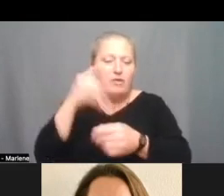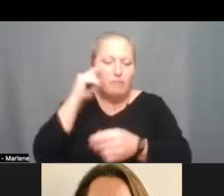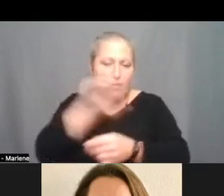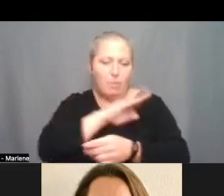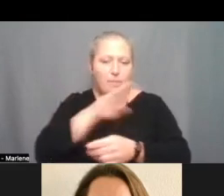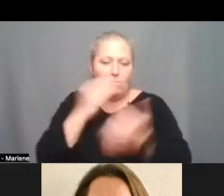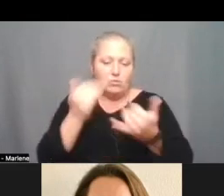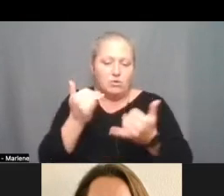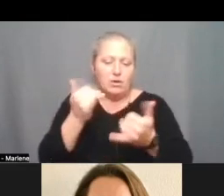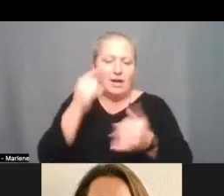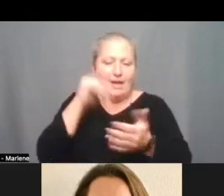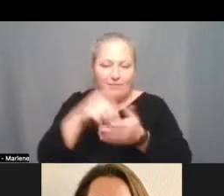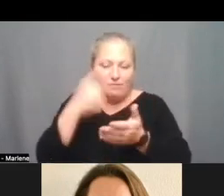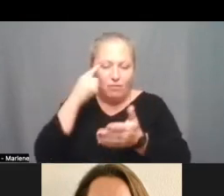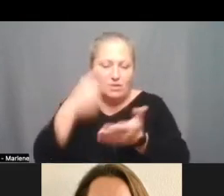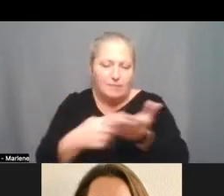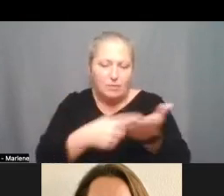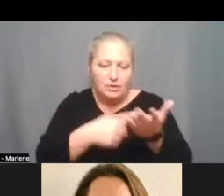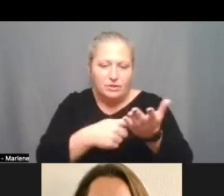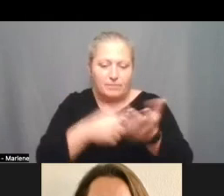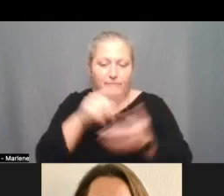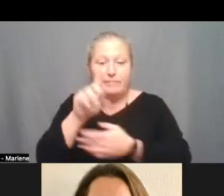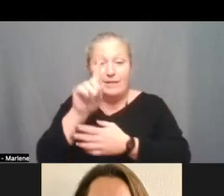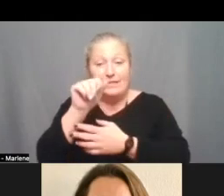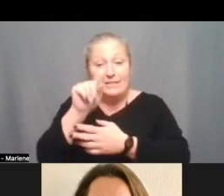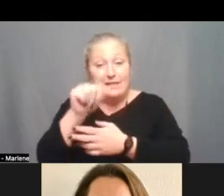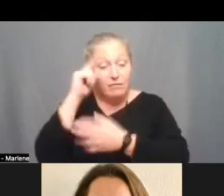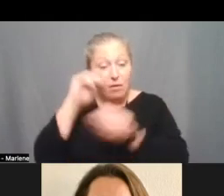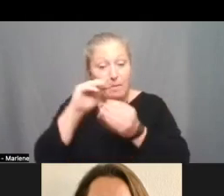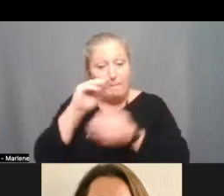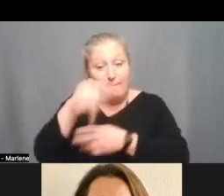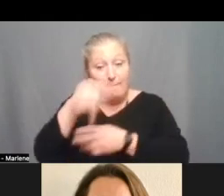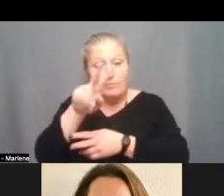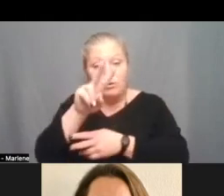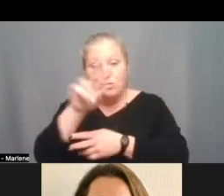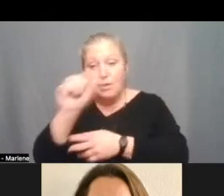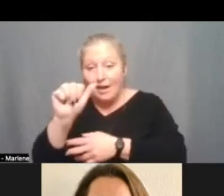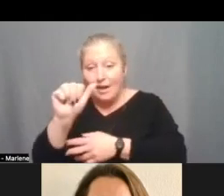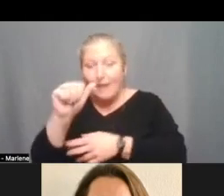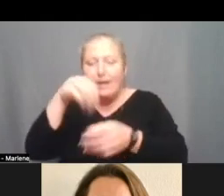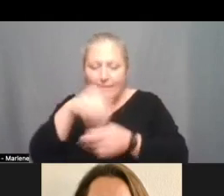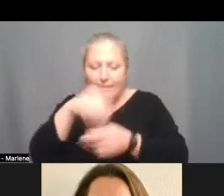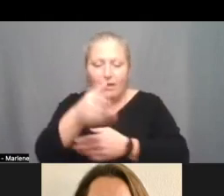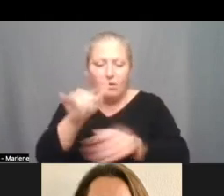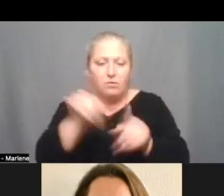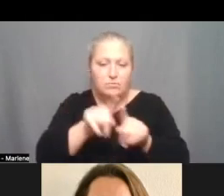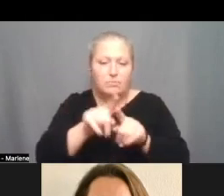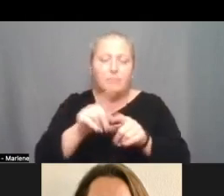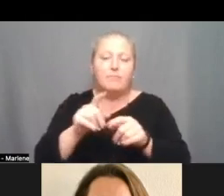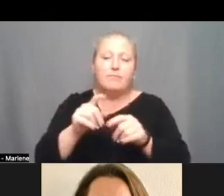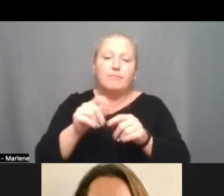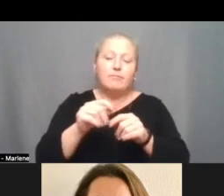in the deliberation. Now the data for map to a is, in addition